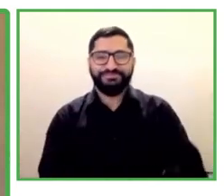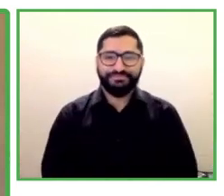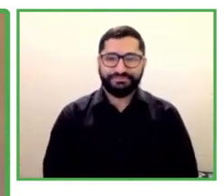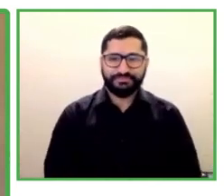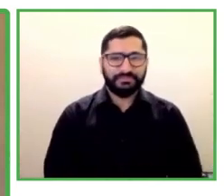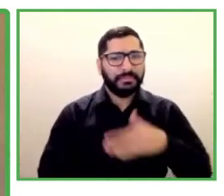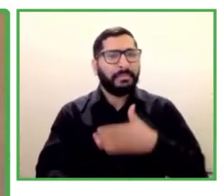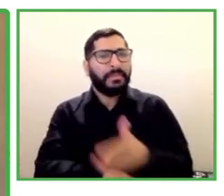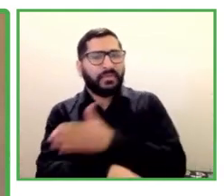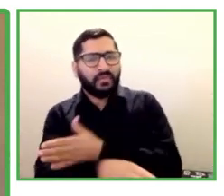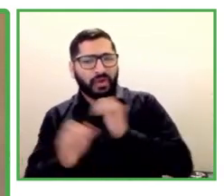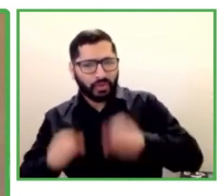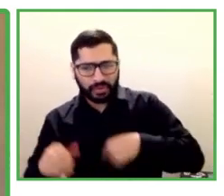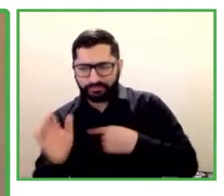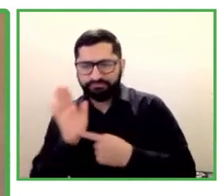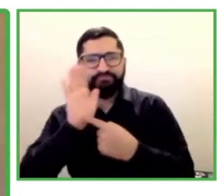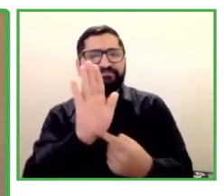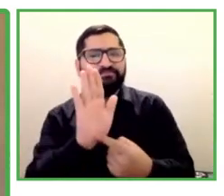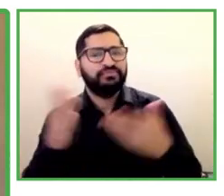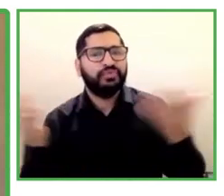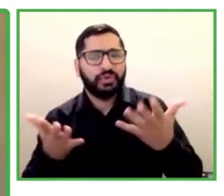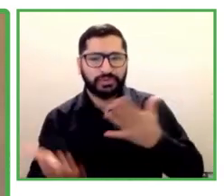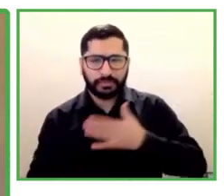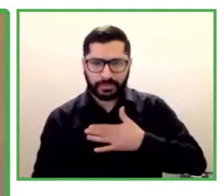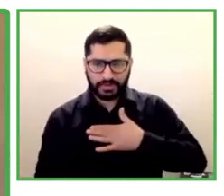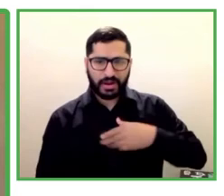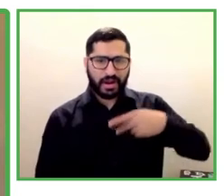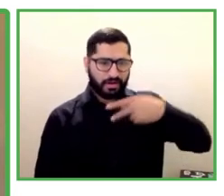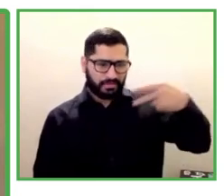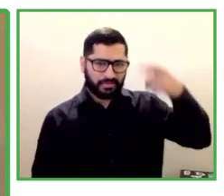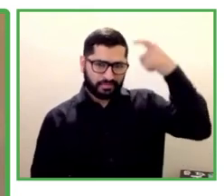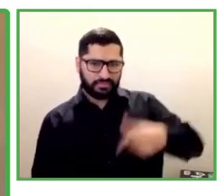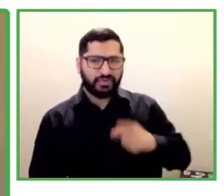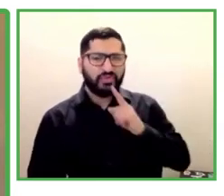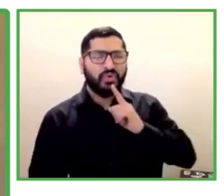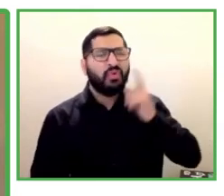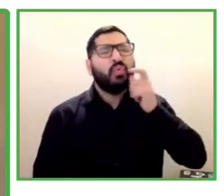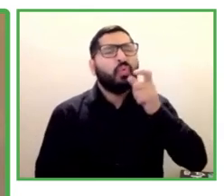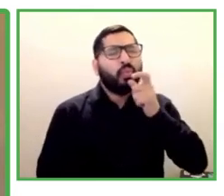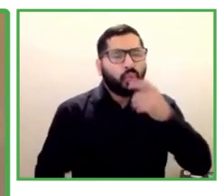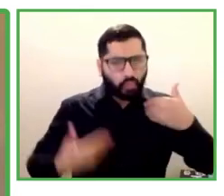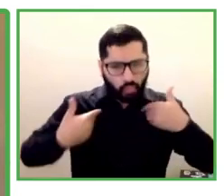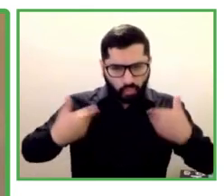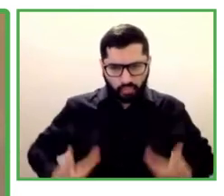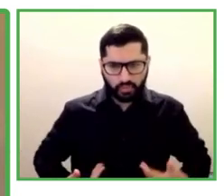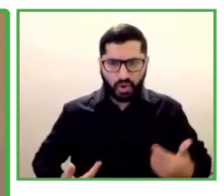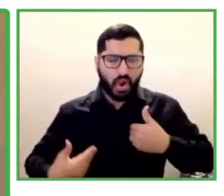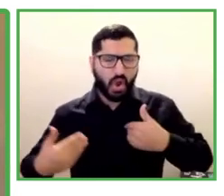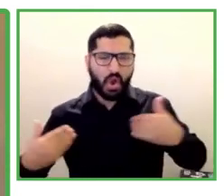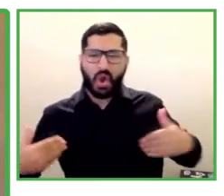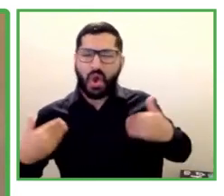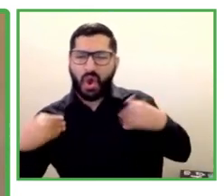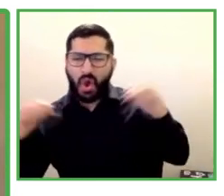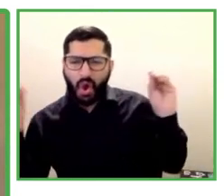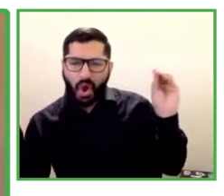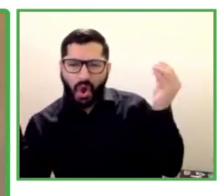with black hair, beard, mustache, and brown eyes. I am wearing a black blazer over a white shirt.